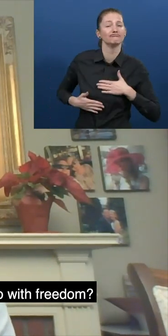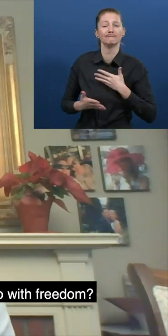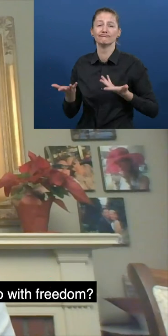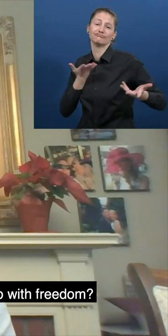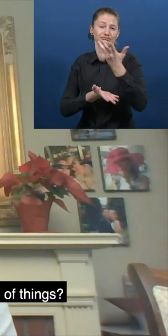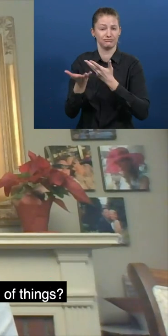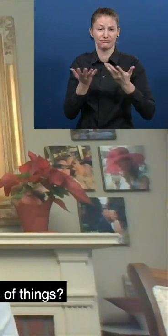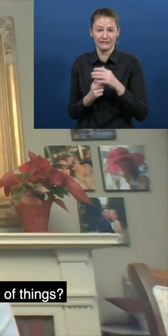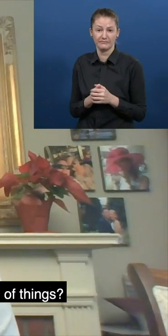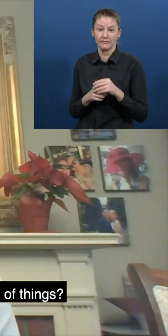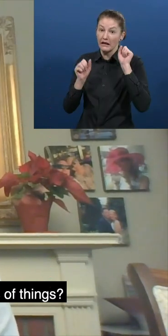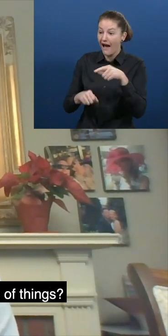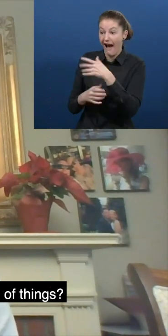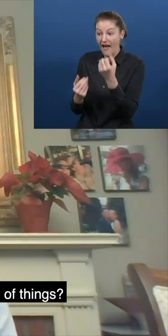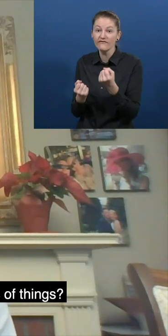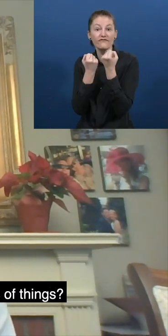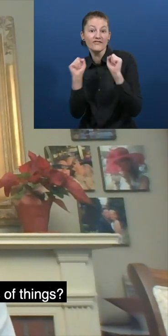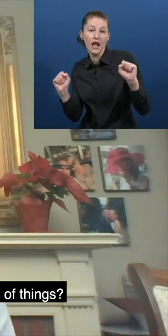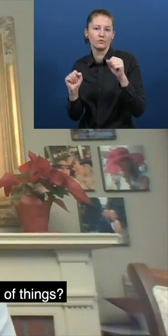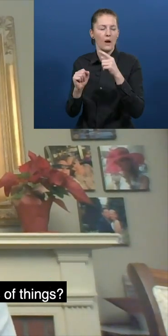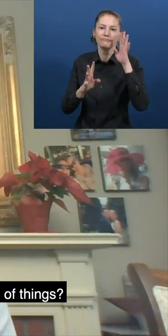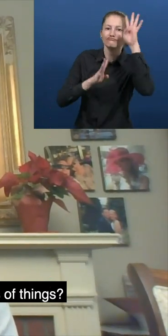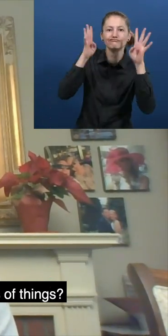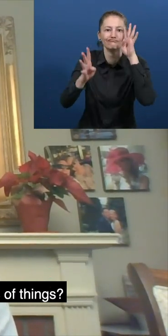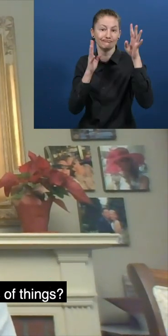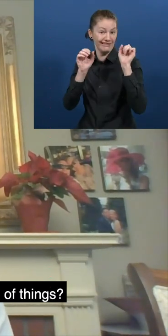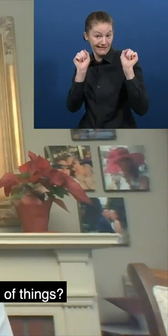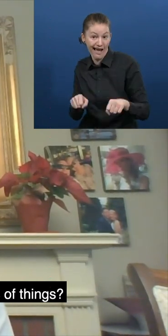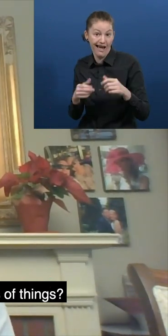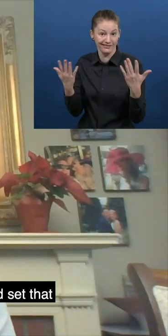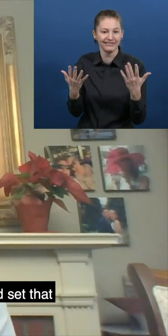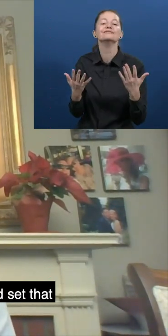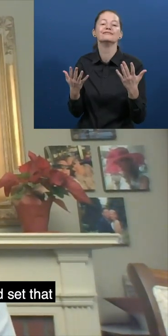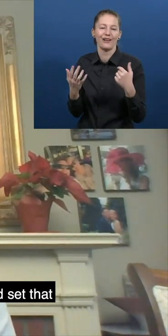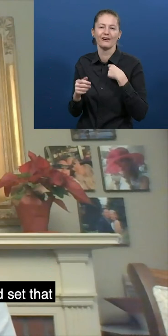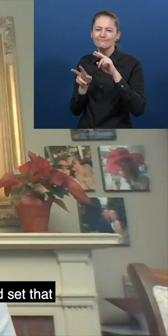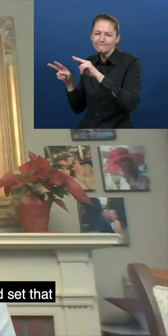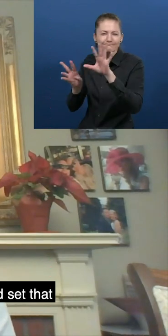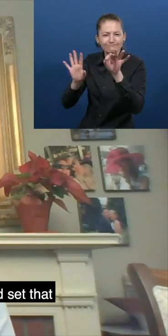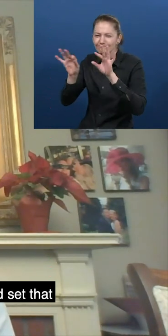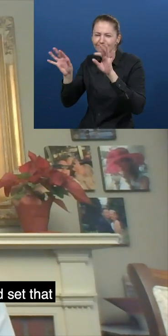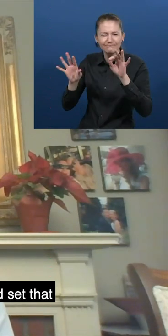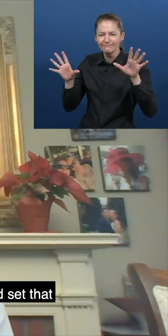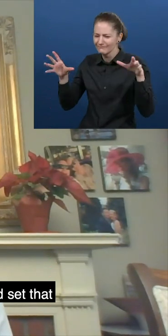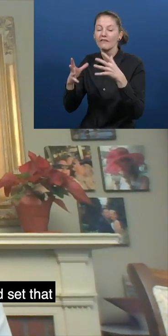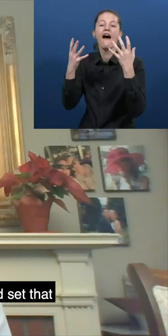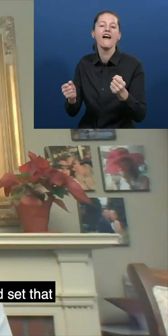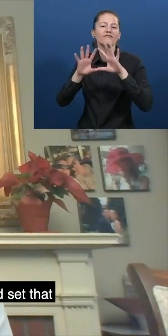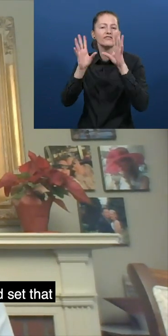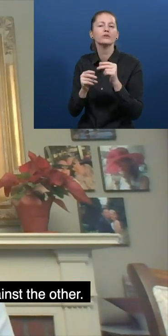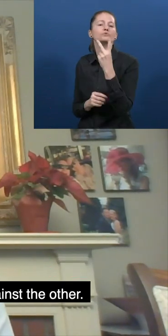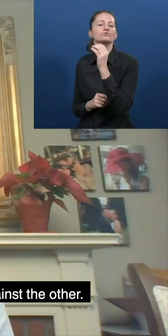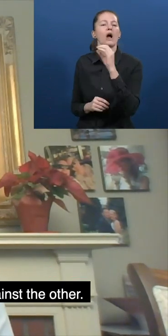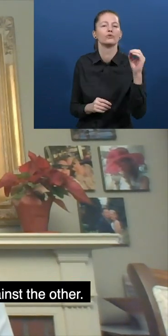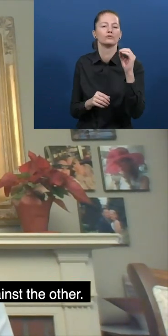do? Do they have the freedom to innovate? These sorts of things. And we took that sense of employee potential and set